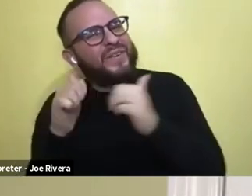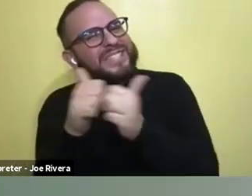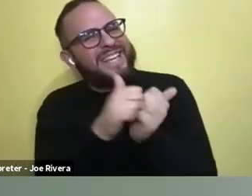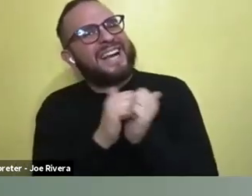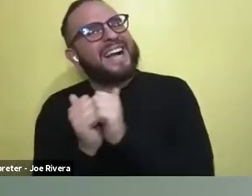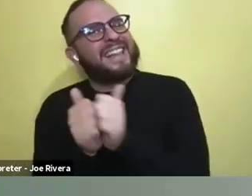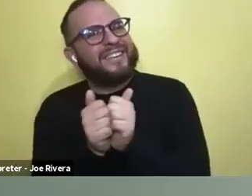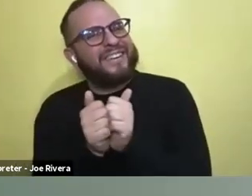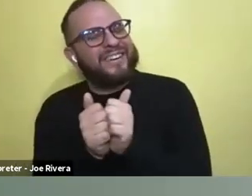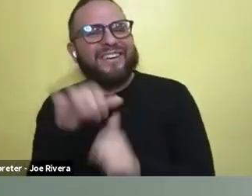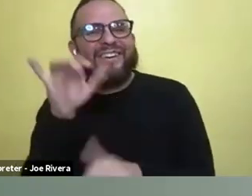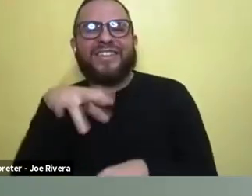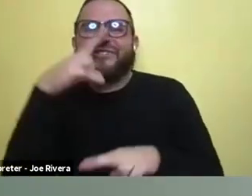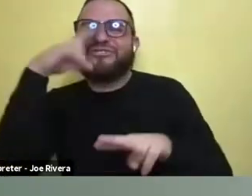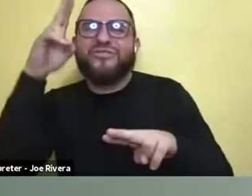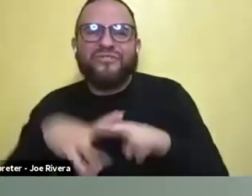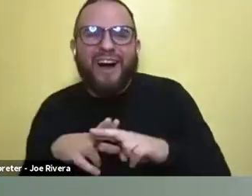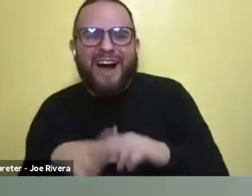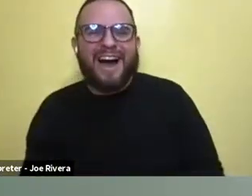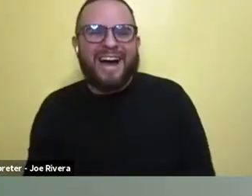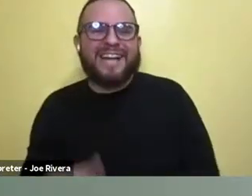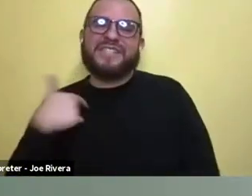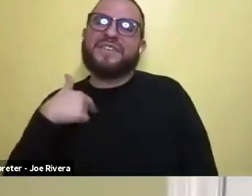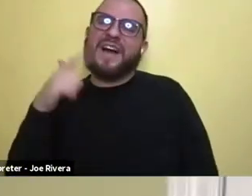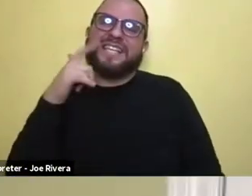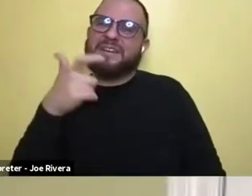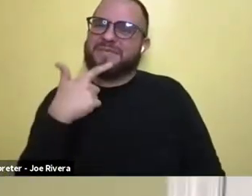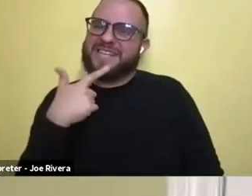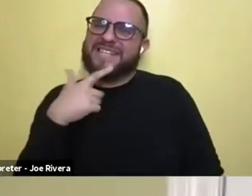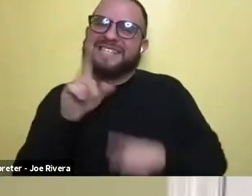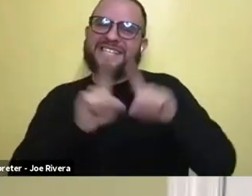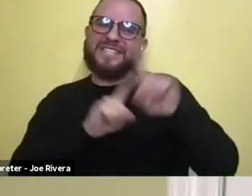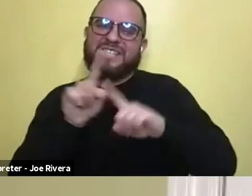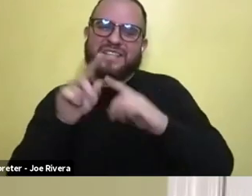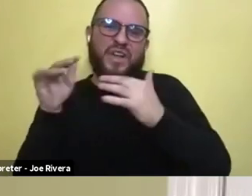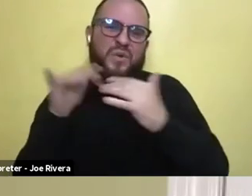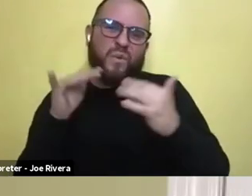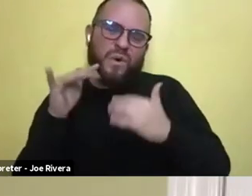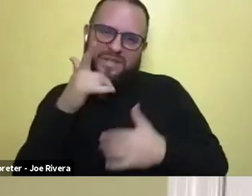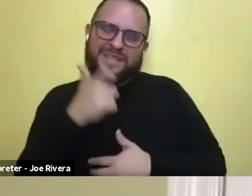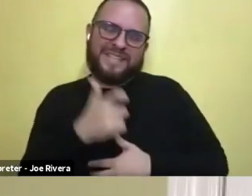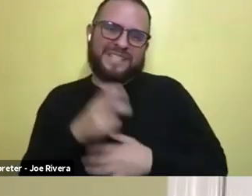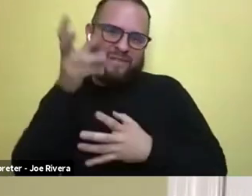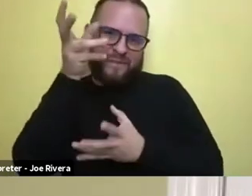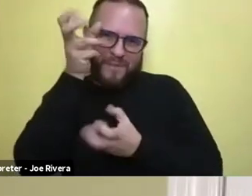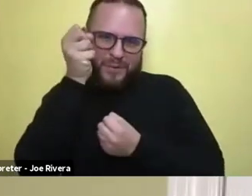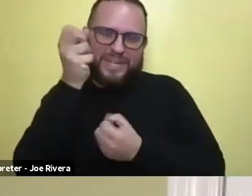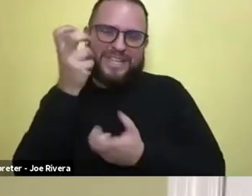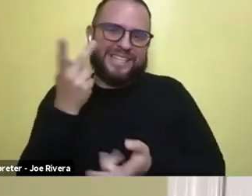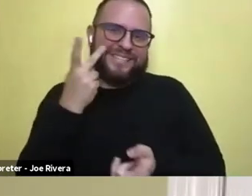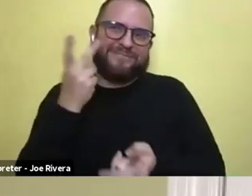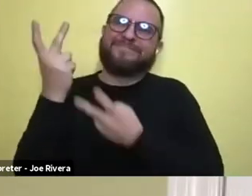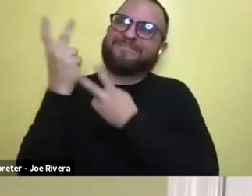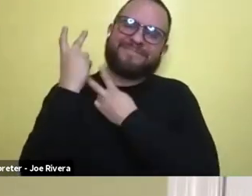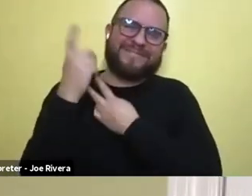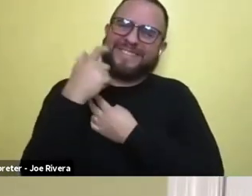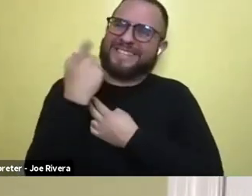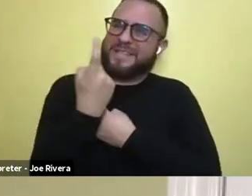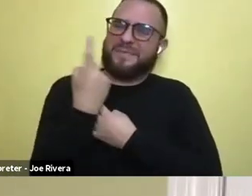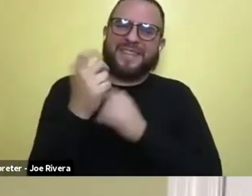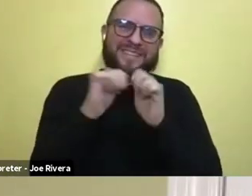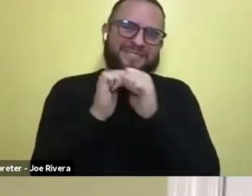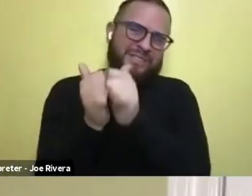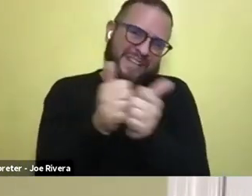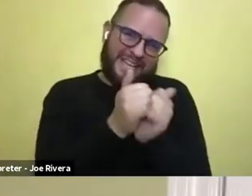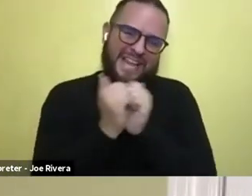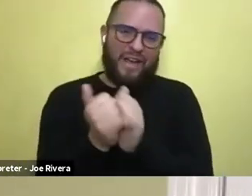That was very fun. So I think I'm going to say Star Wars for memory's sake, um, because that was something we got to do as a,